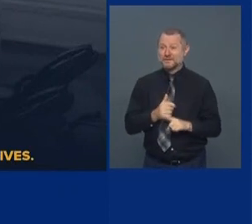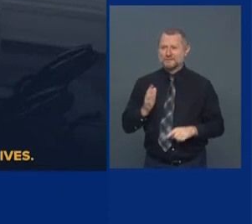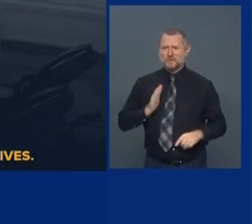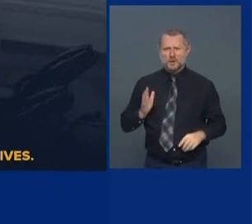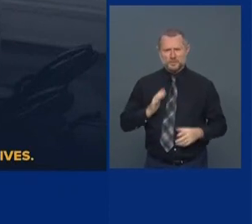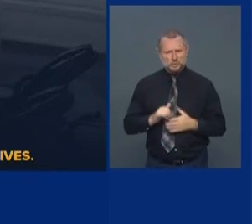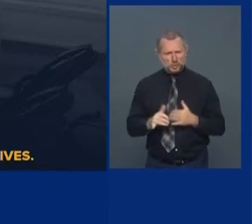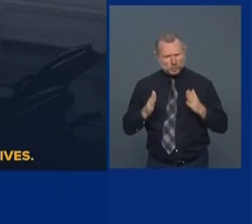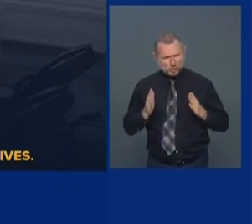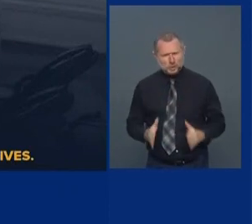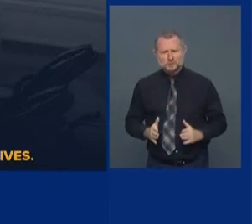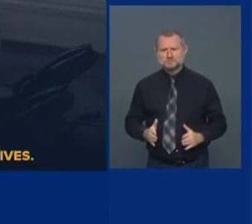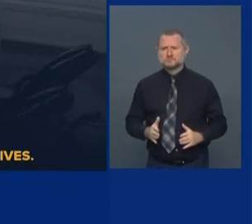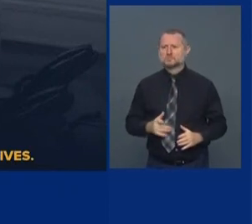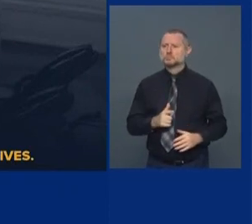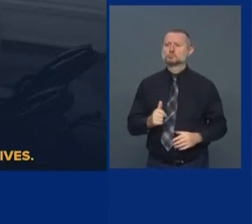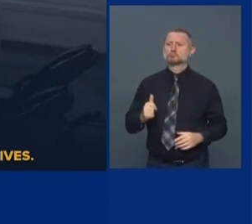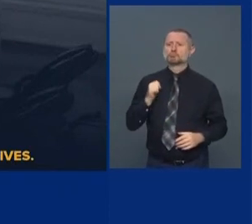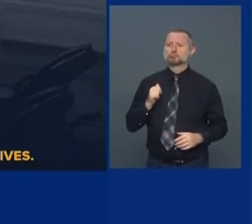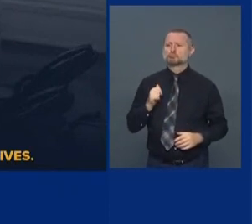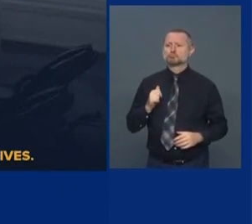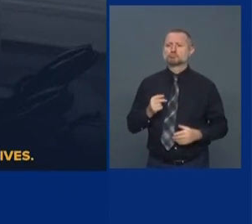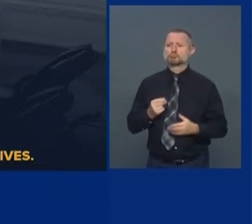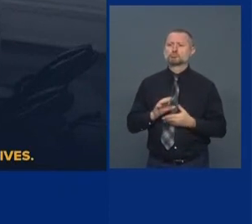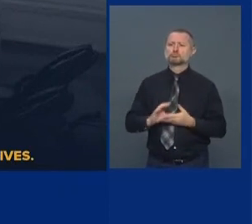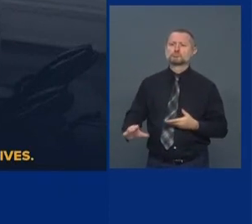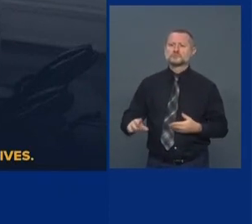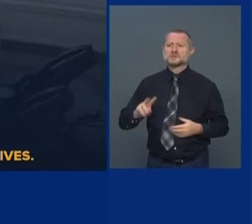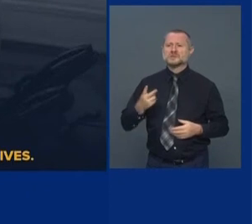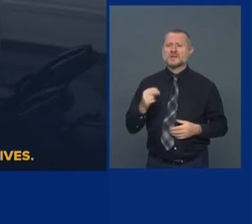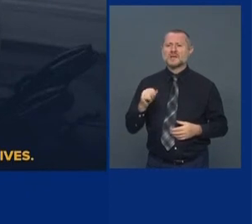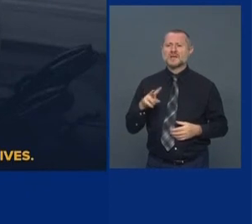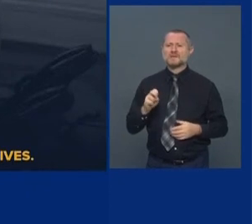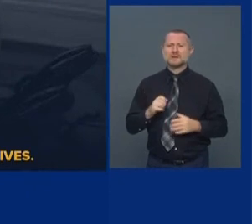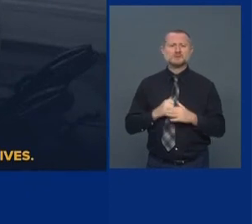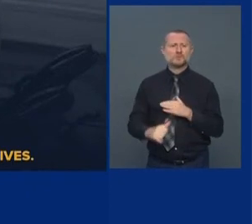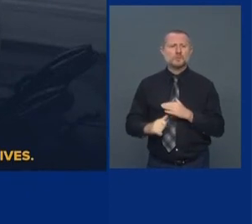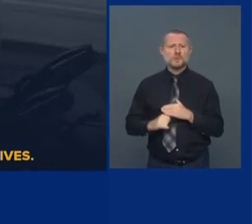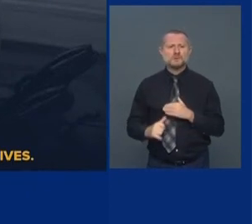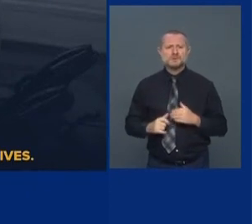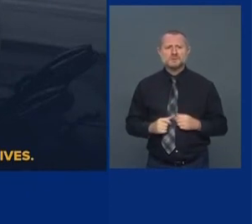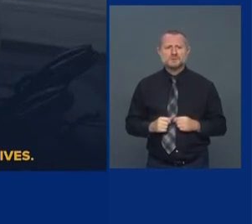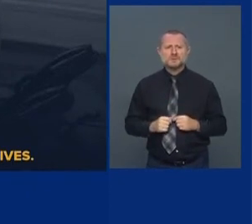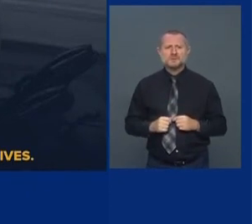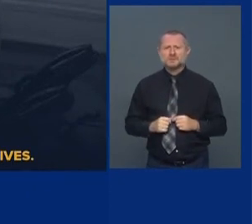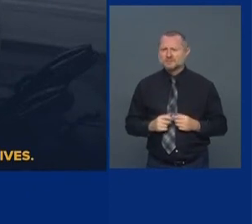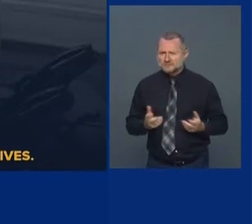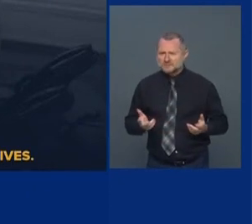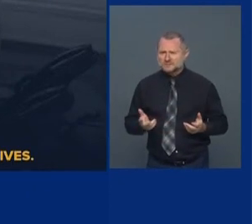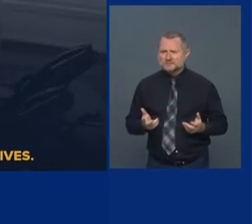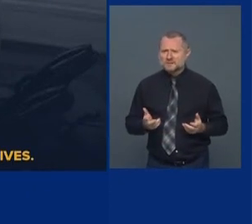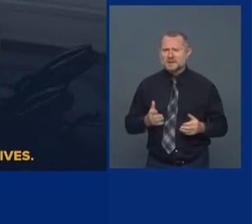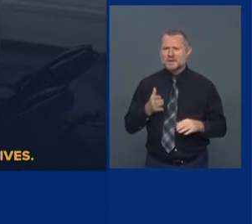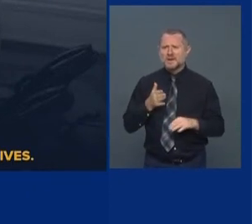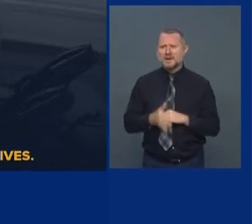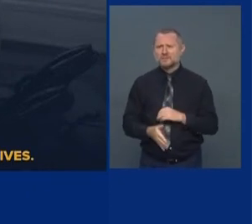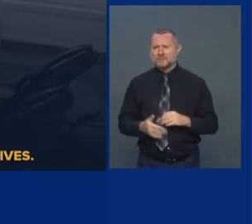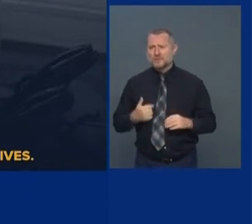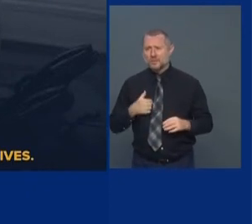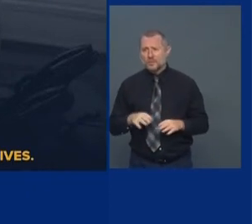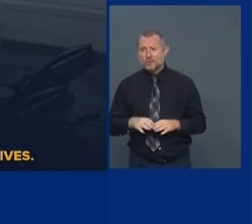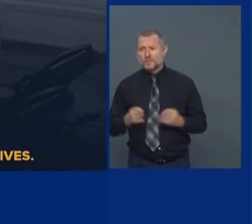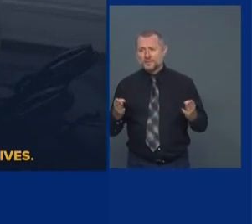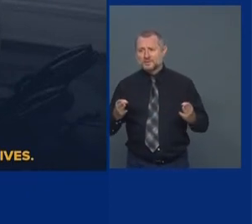refuses to fund the Second Avenue subway, even after we opened it up to 96th Street